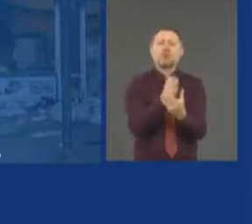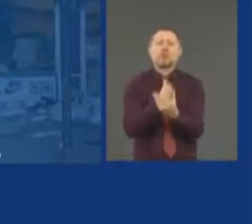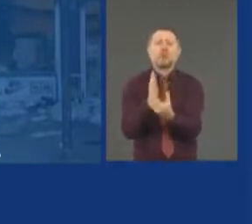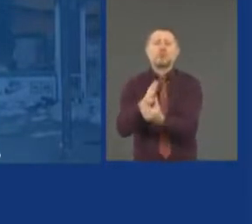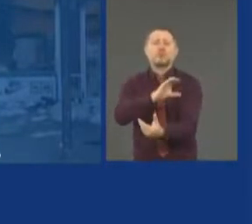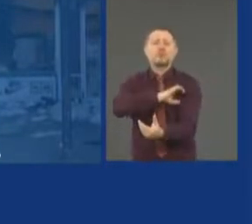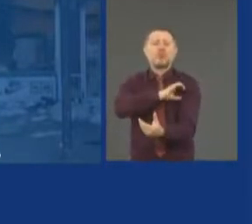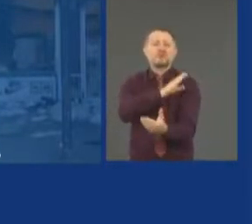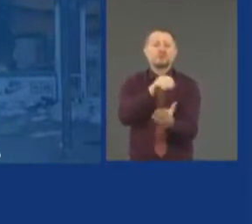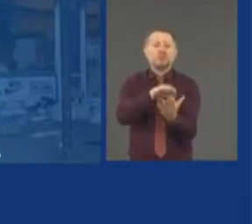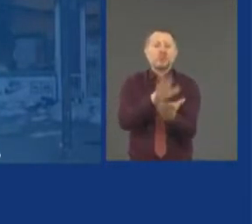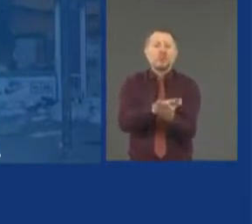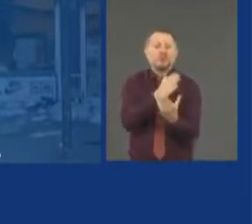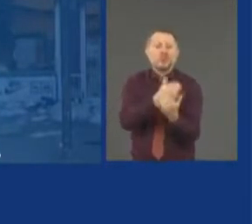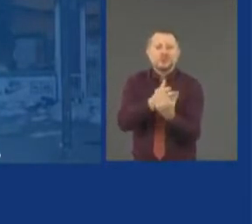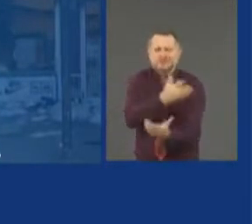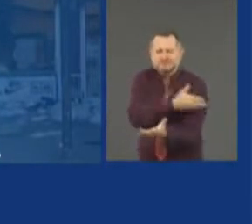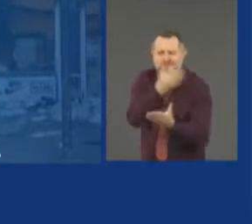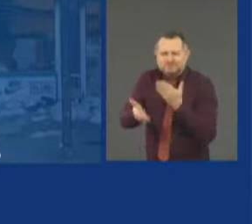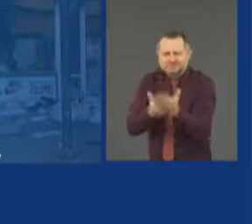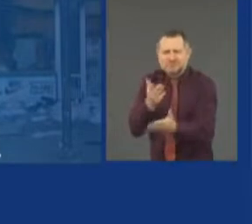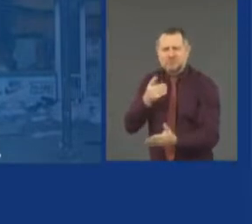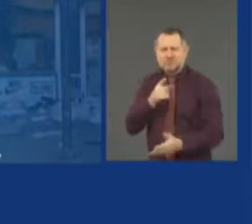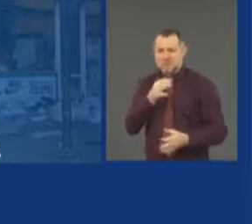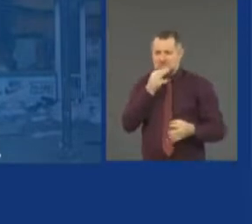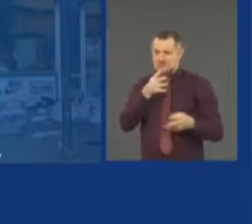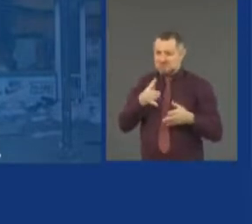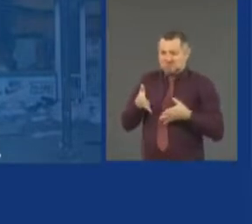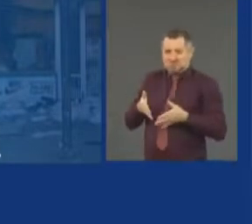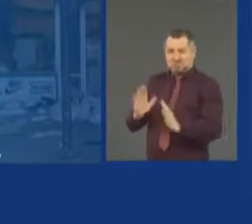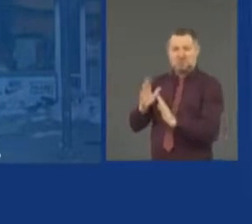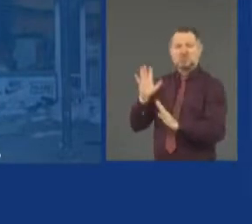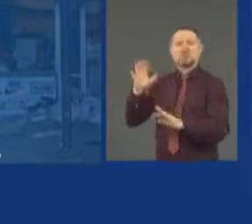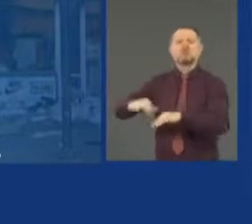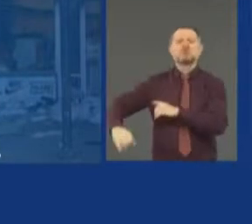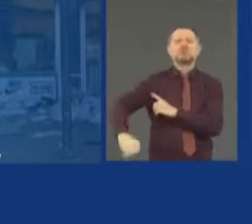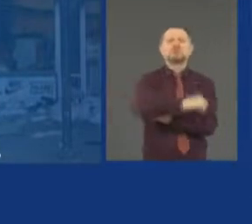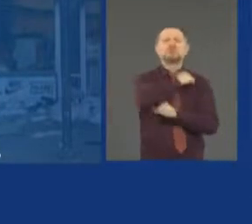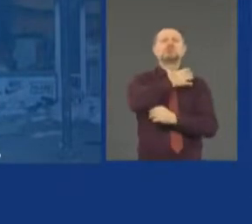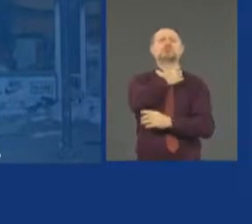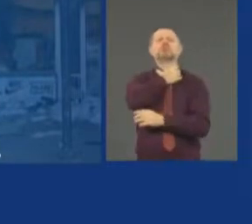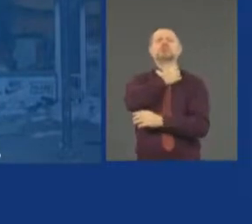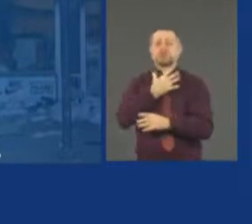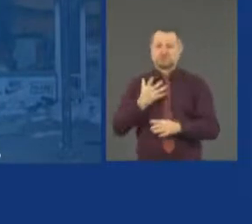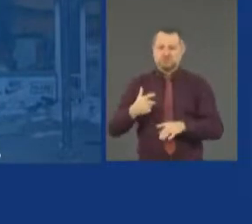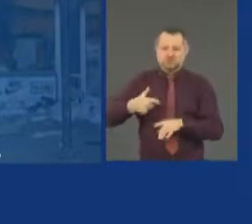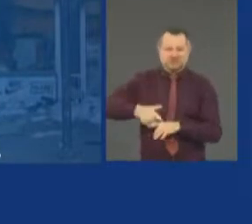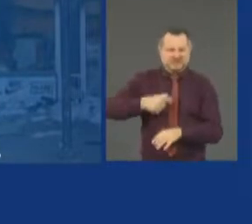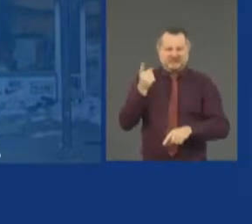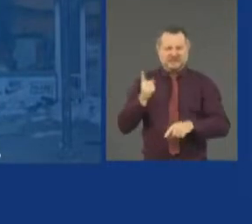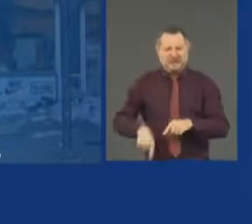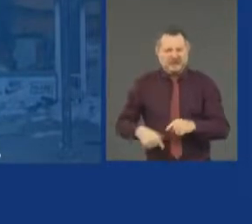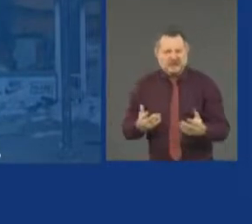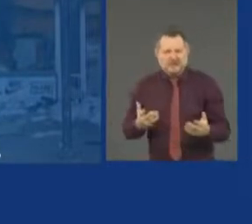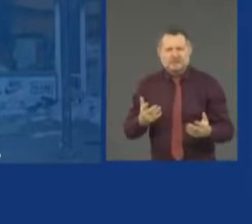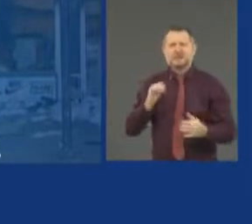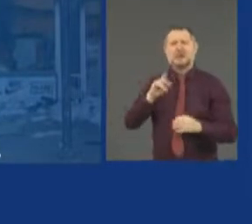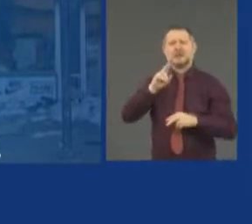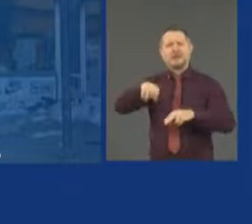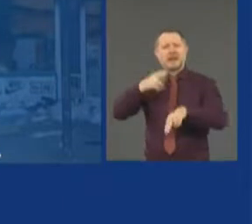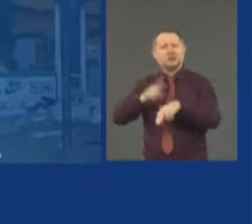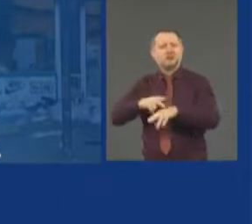in the United States of America? Why can't you have a national standard of what is excessive force?